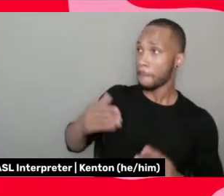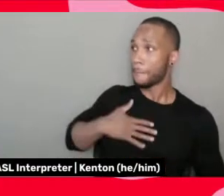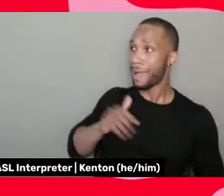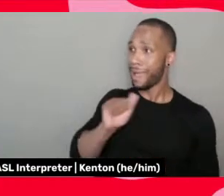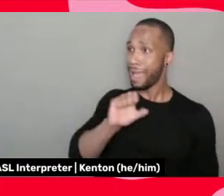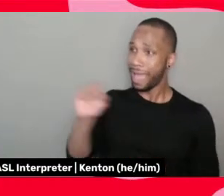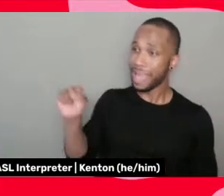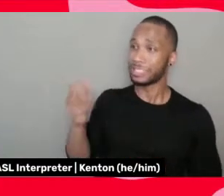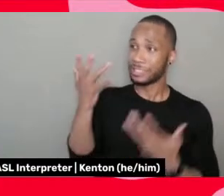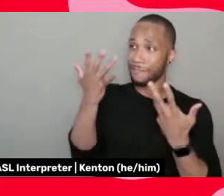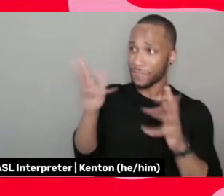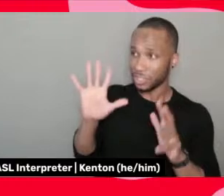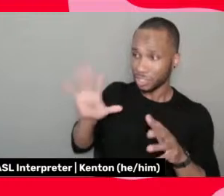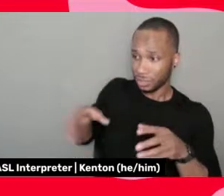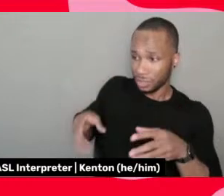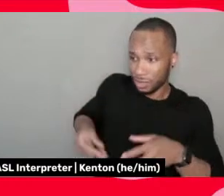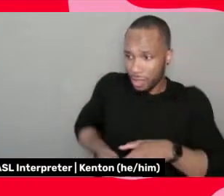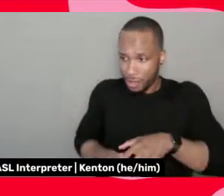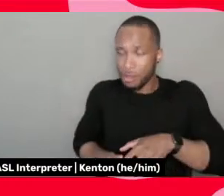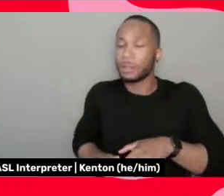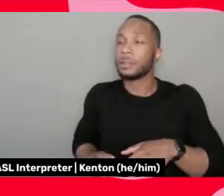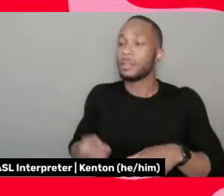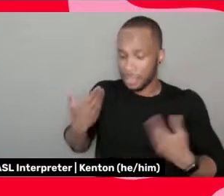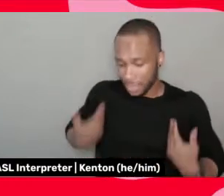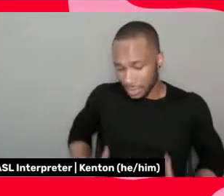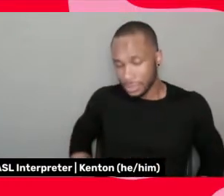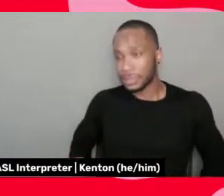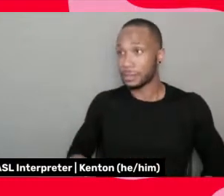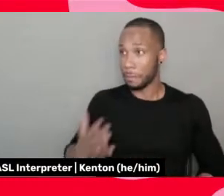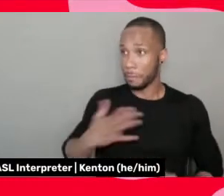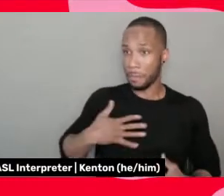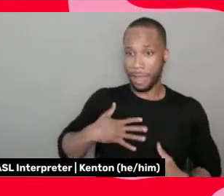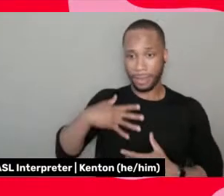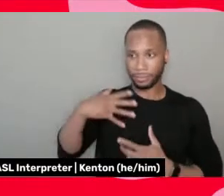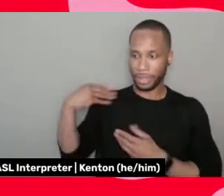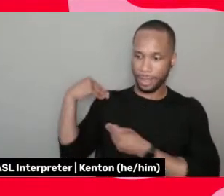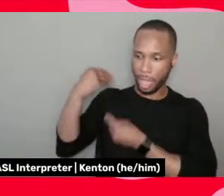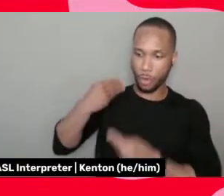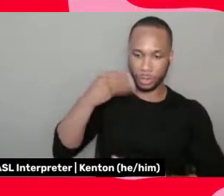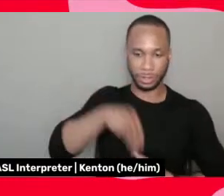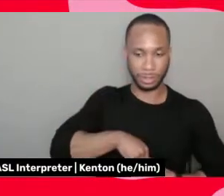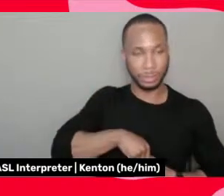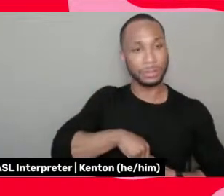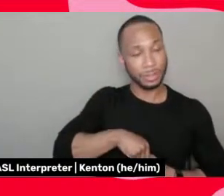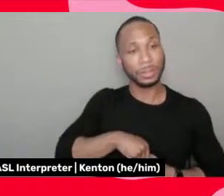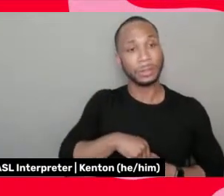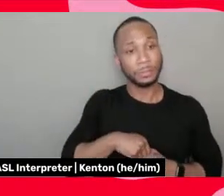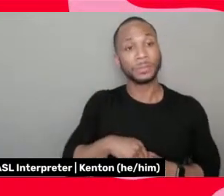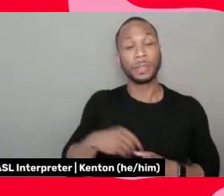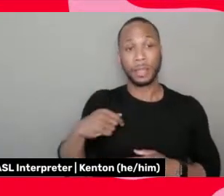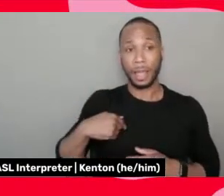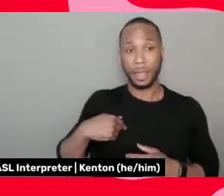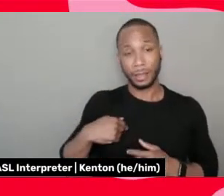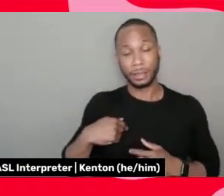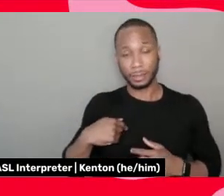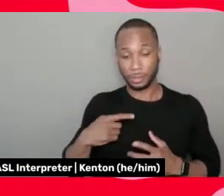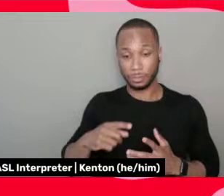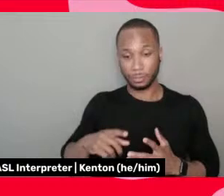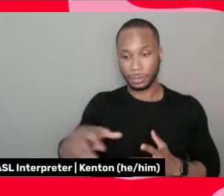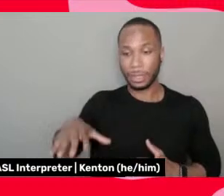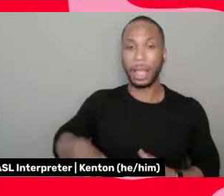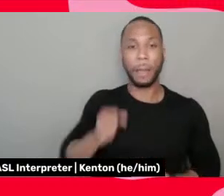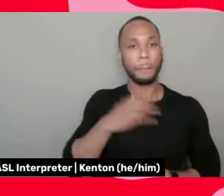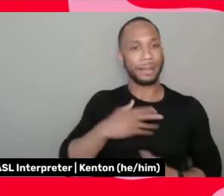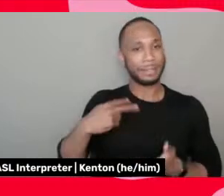already tucked. This is my inheritance. That's what I said. And then I picked up my dance gear and